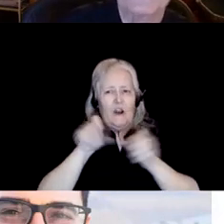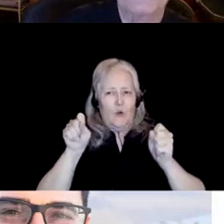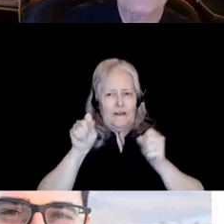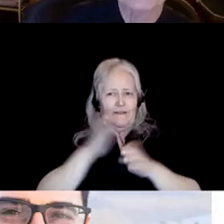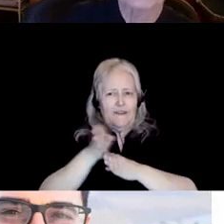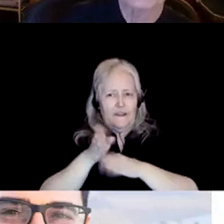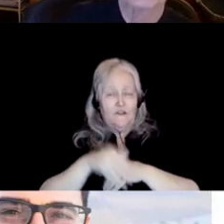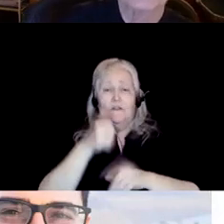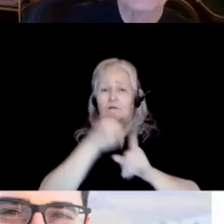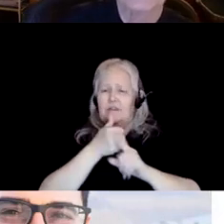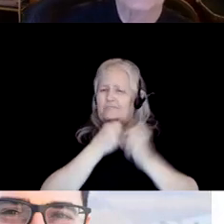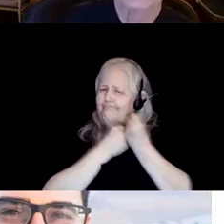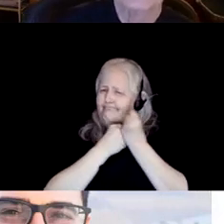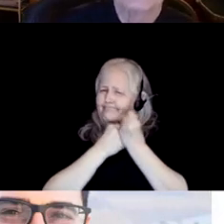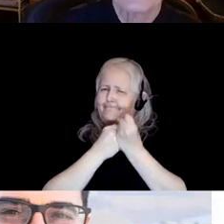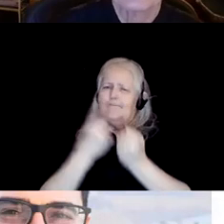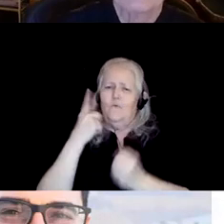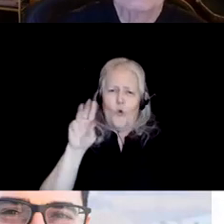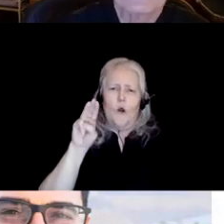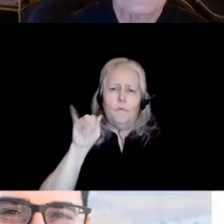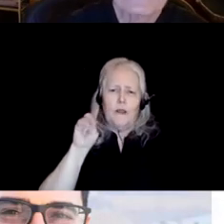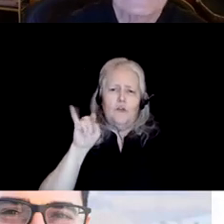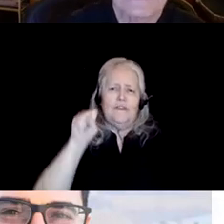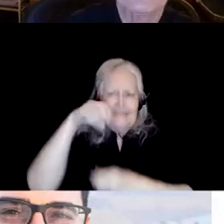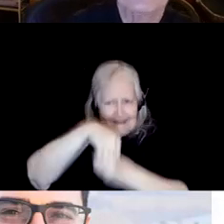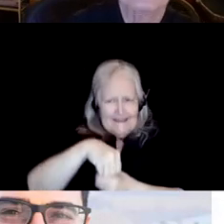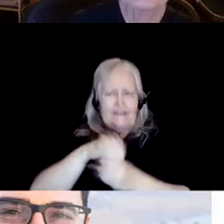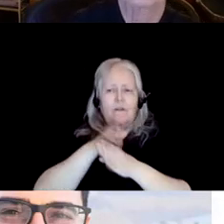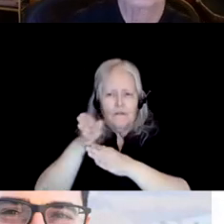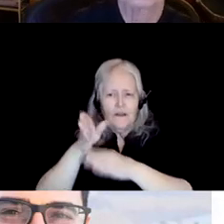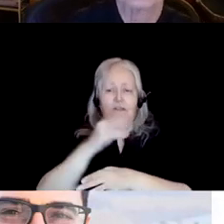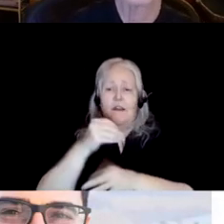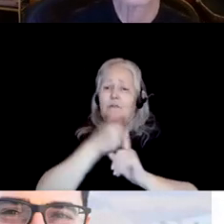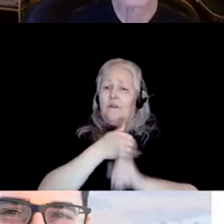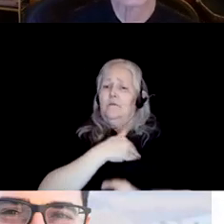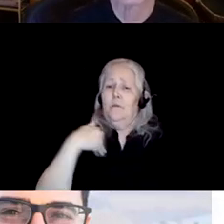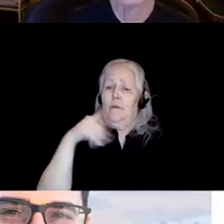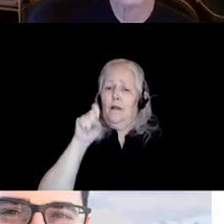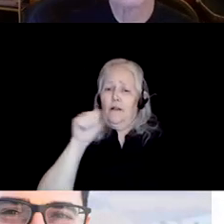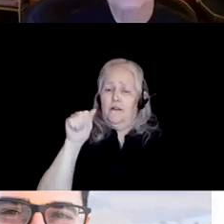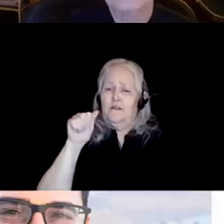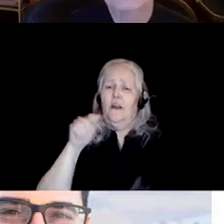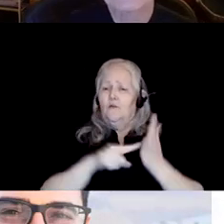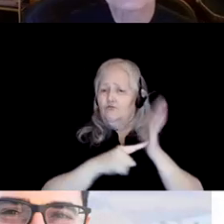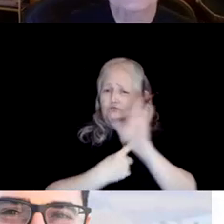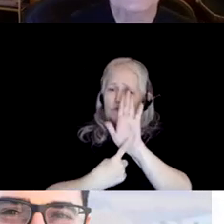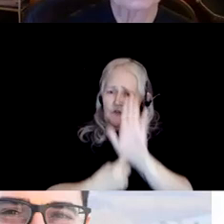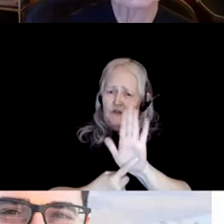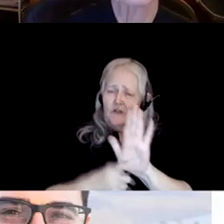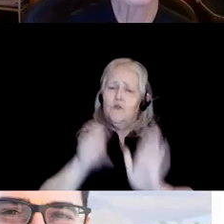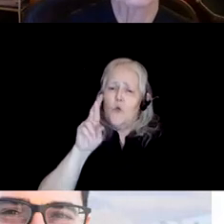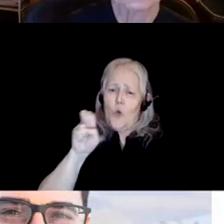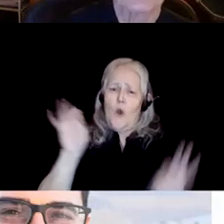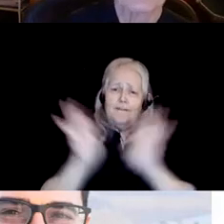advocate for minorities in linguistics and a member of LSA who embraces core values of the society by conducting